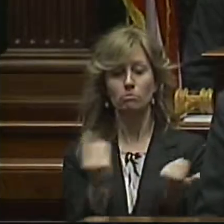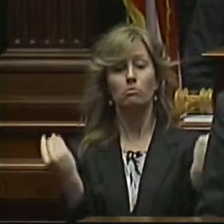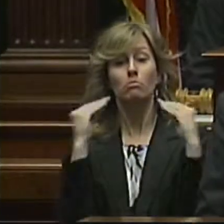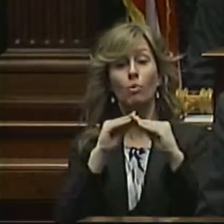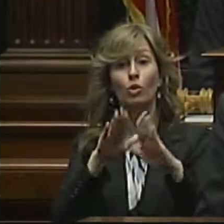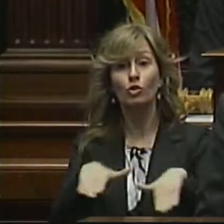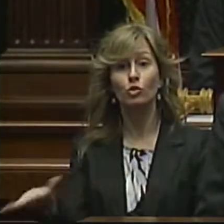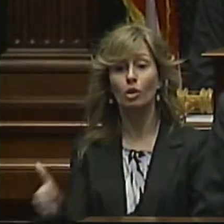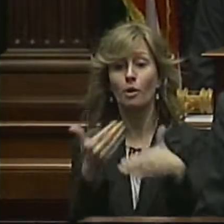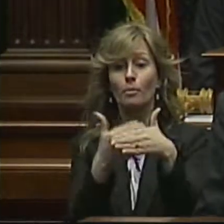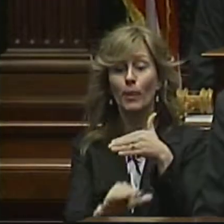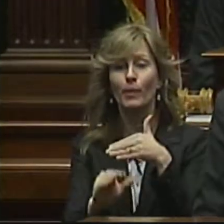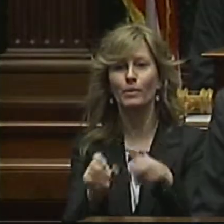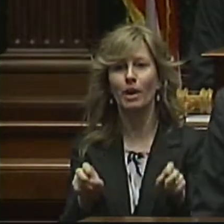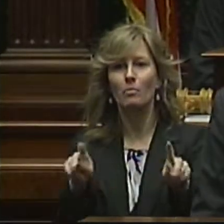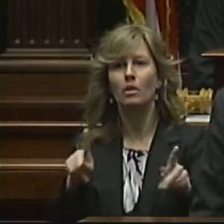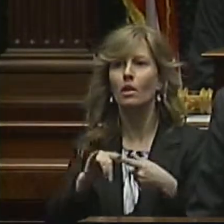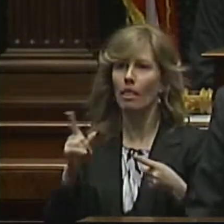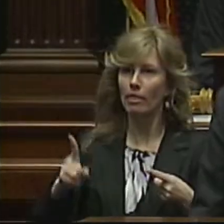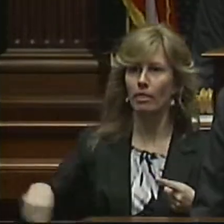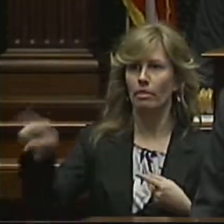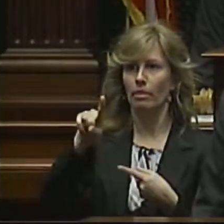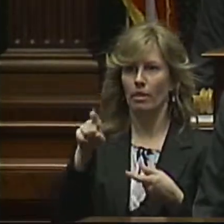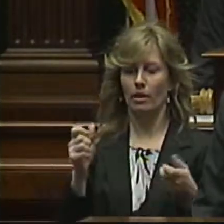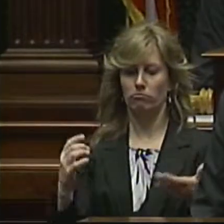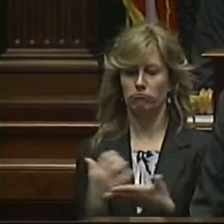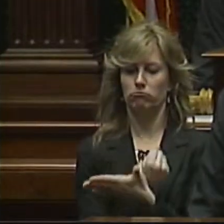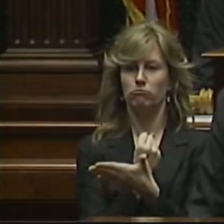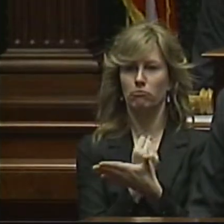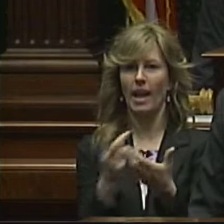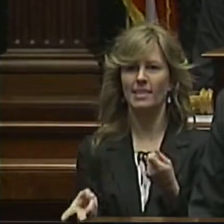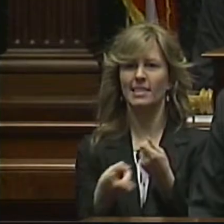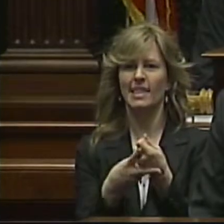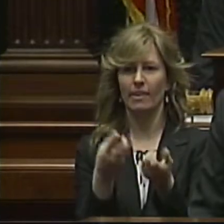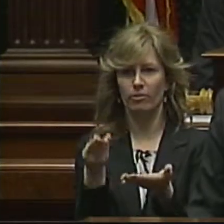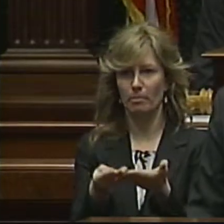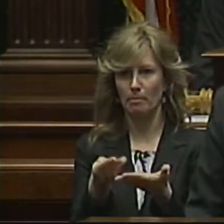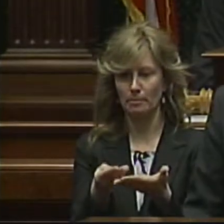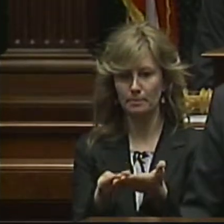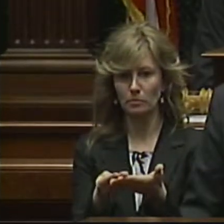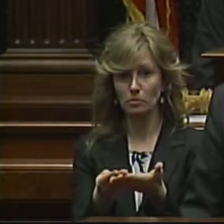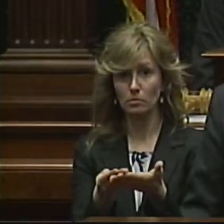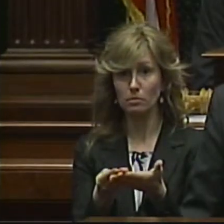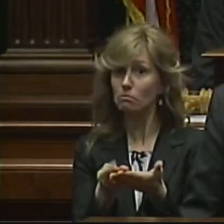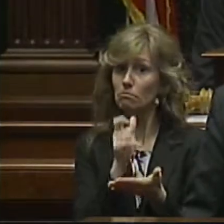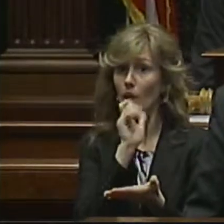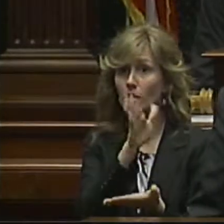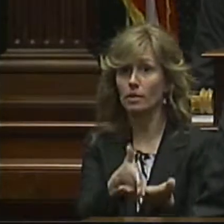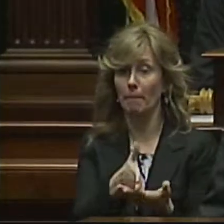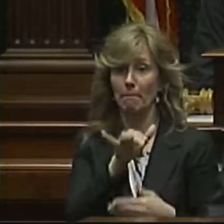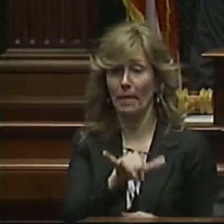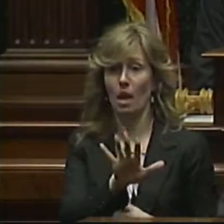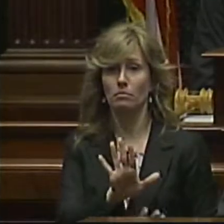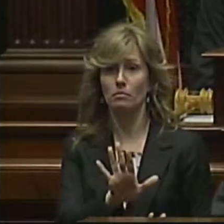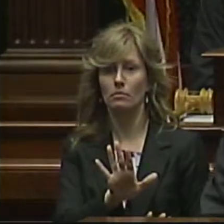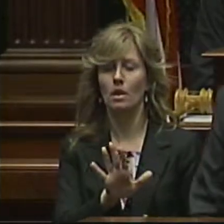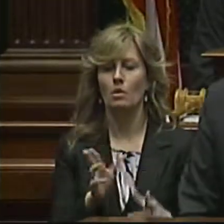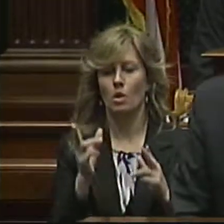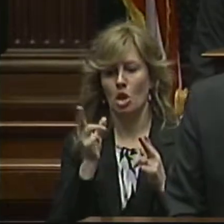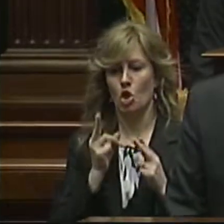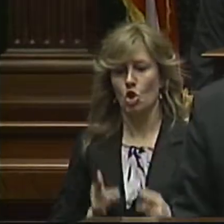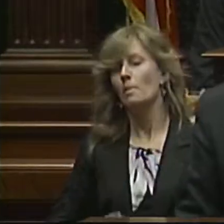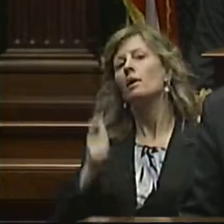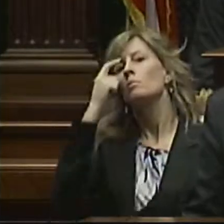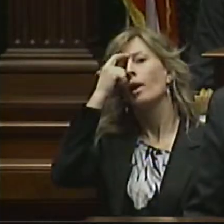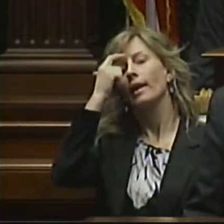born into the opportunities they deserve, and we can save taxpayers money. But we won't stop there. When the human brain